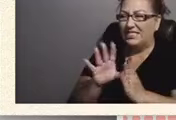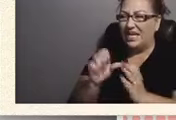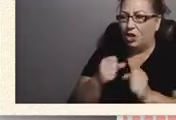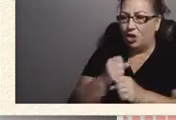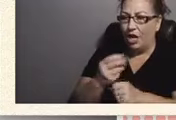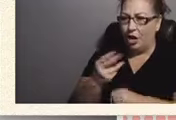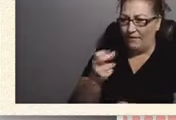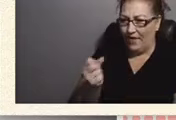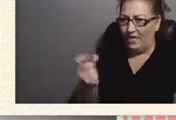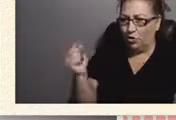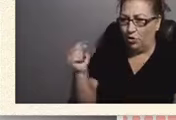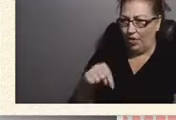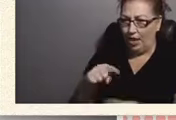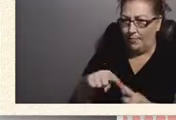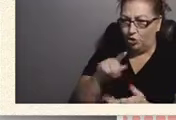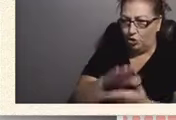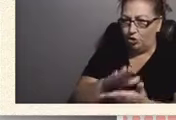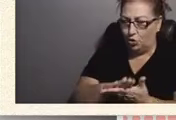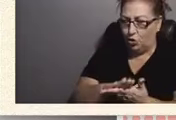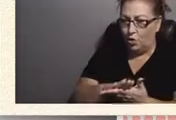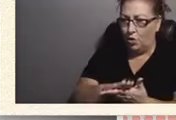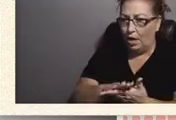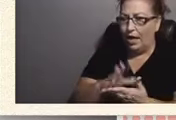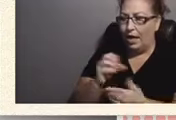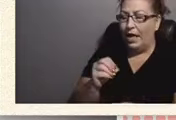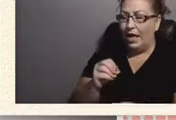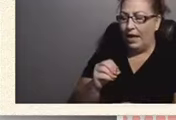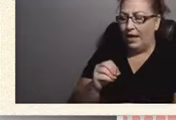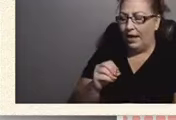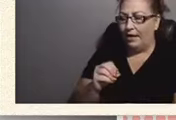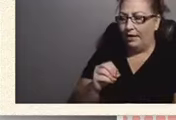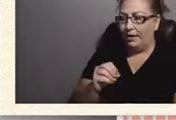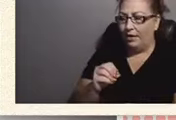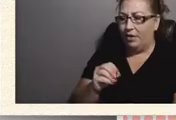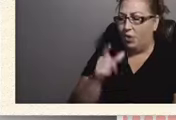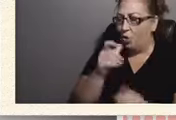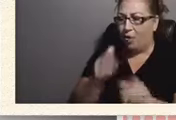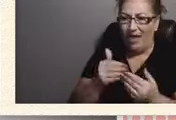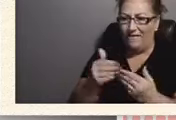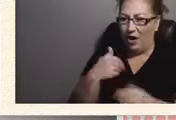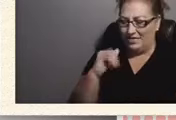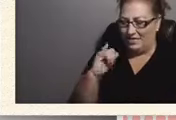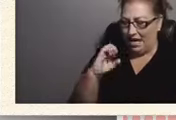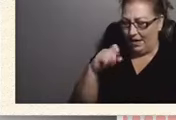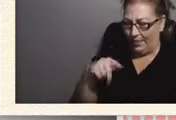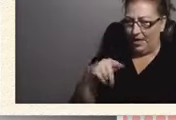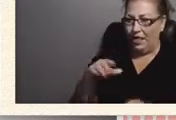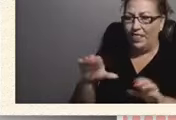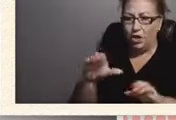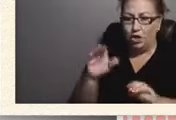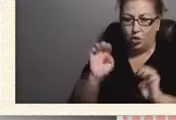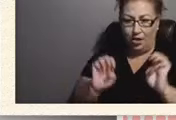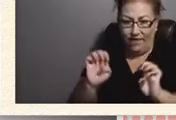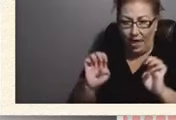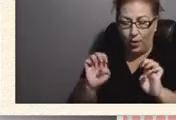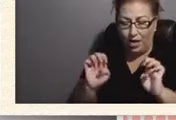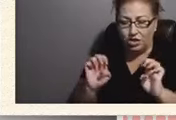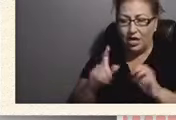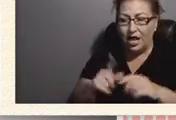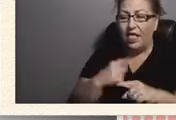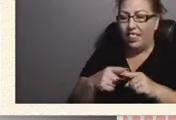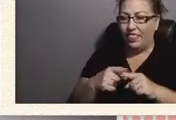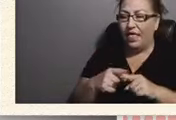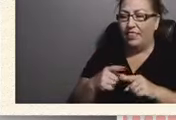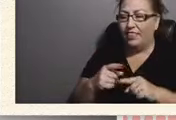school and evaluate whoever have an IEP, they do evaluation. Then they call the parent